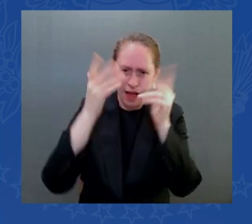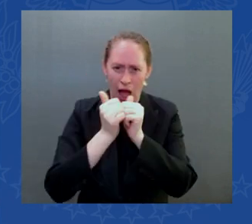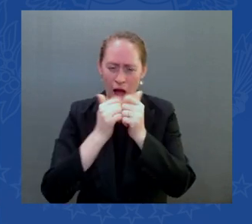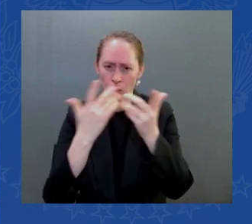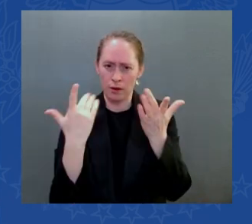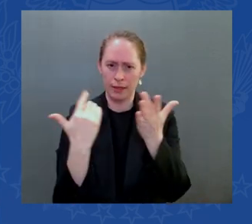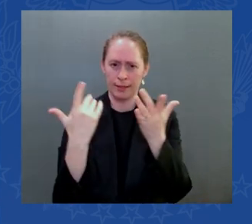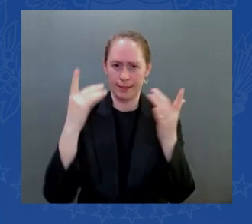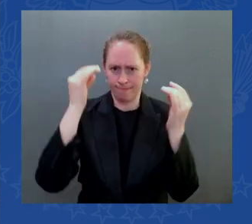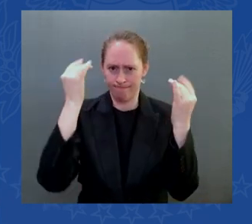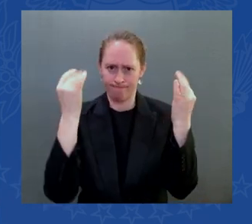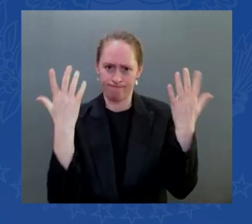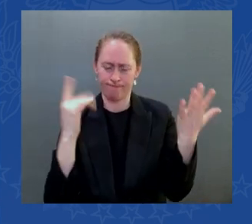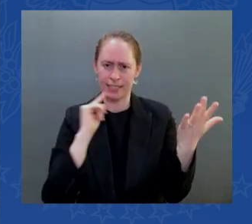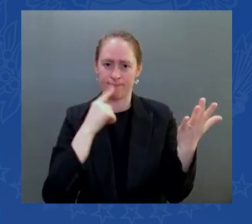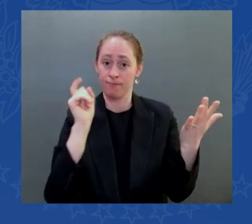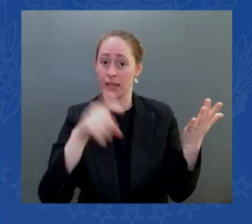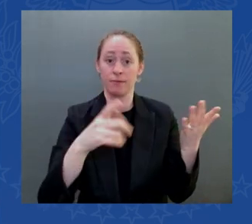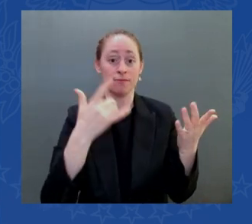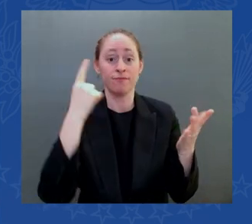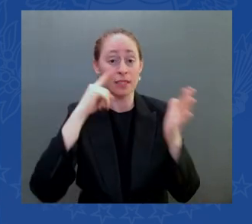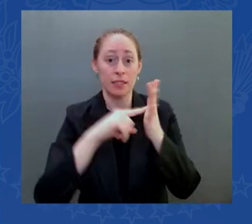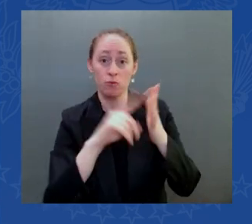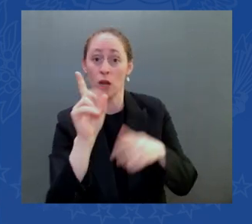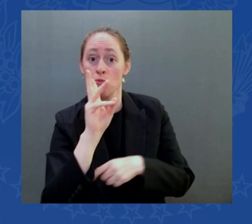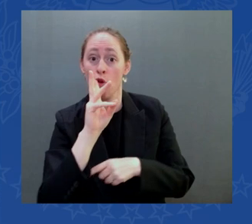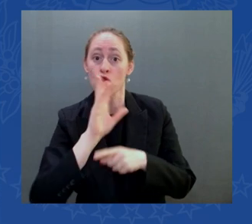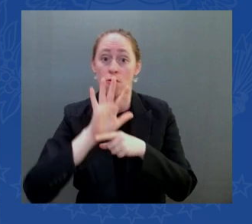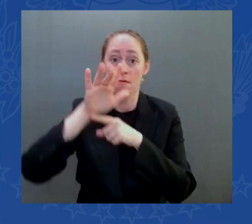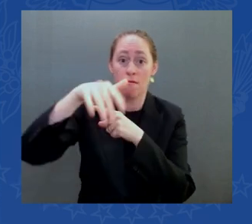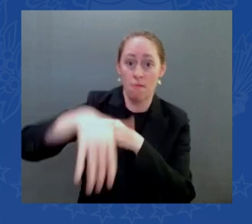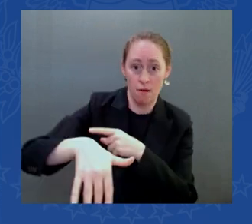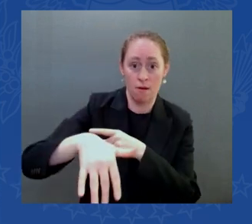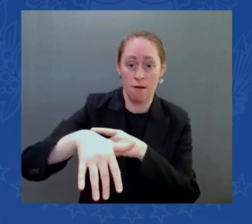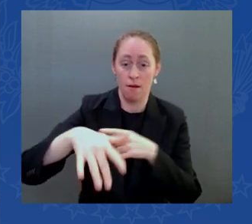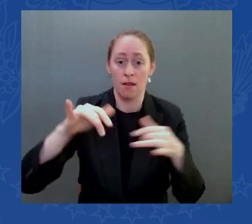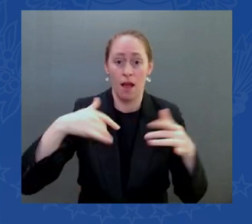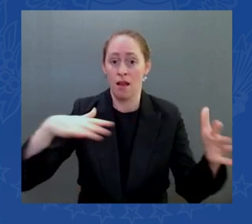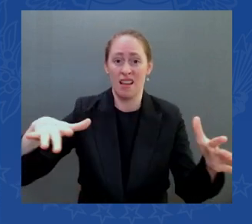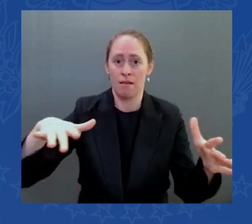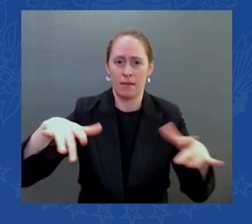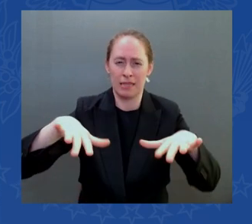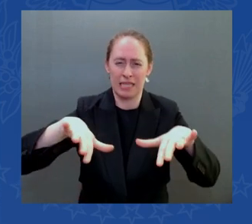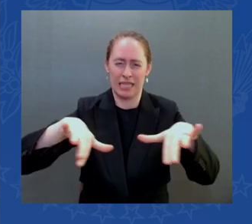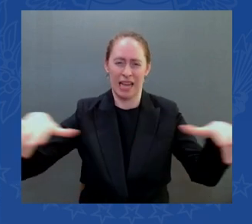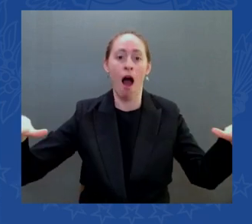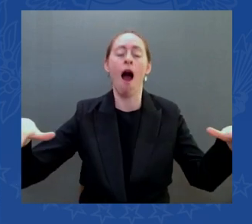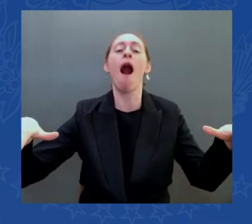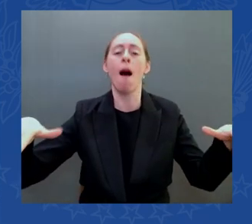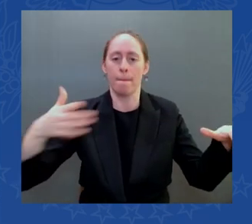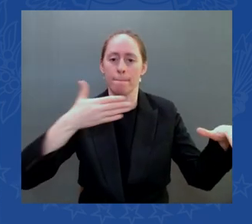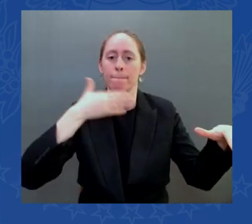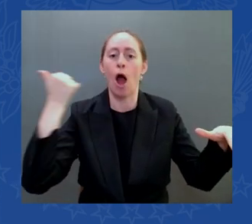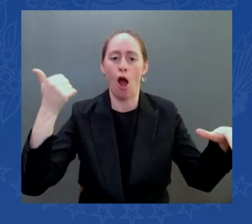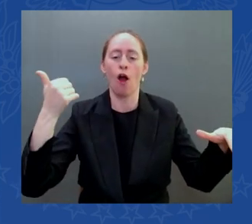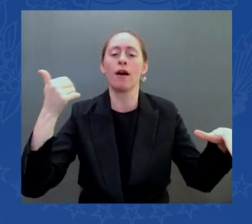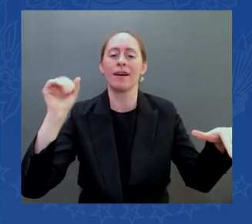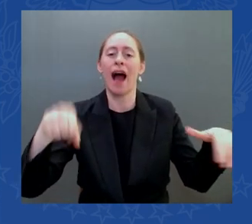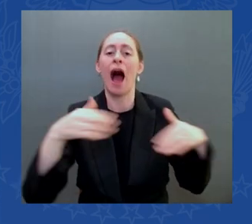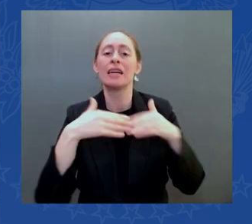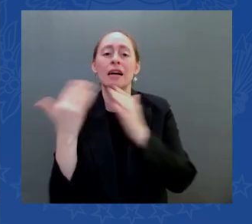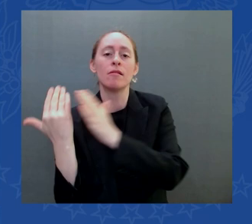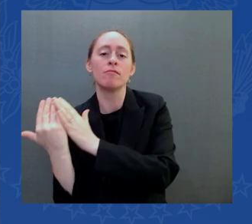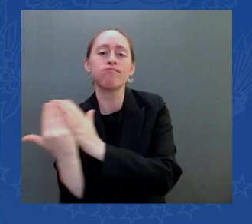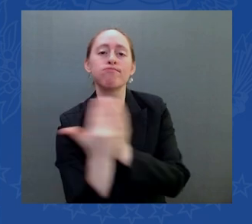faster and cheaper and safer for ships to get in and out and the port can welcome larger ships more cargo like the massive towers